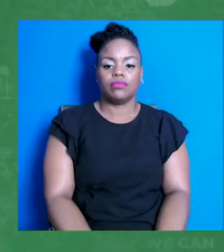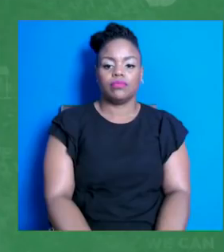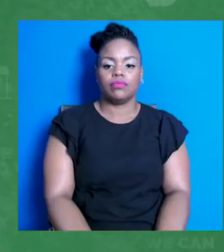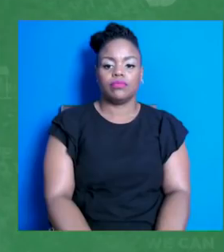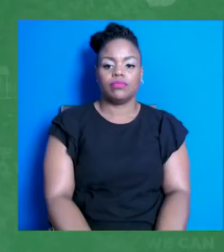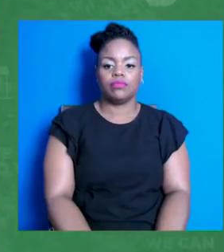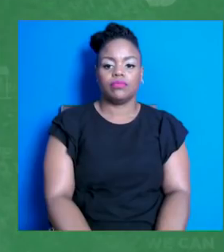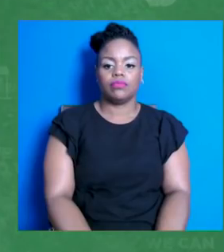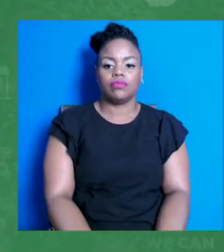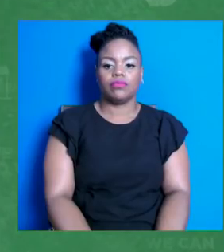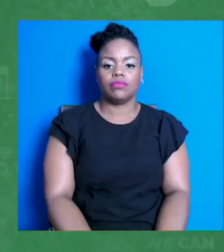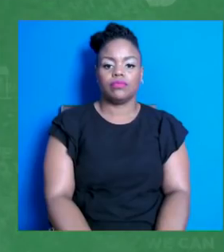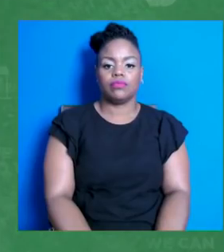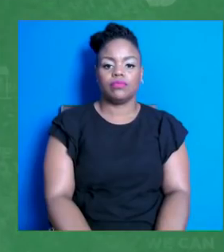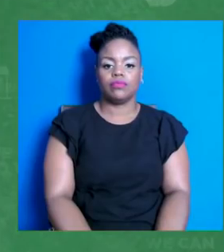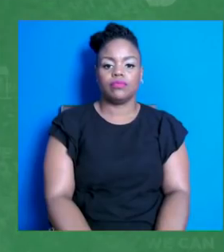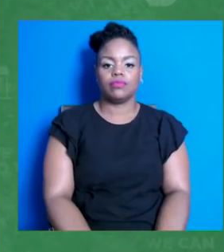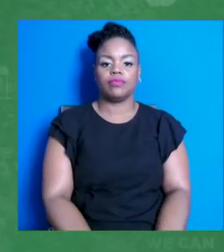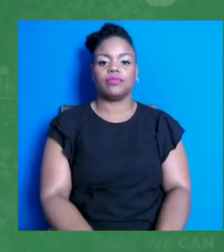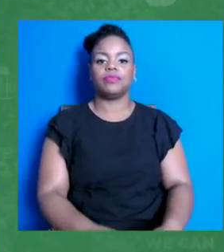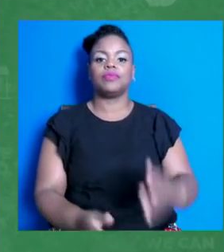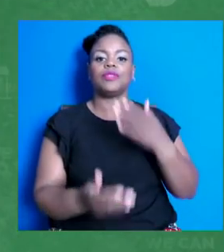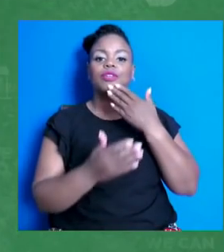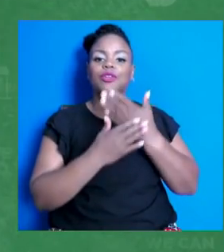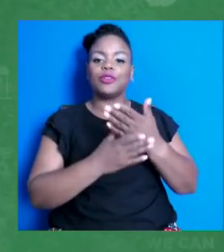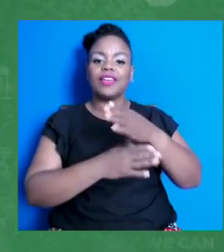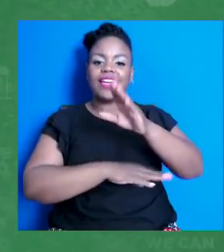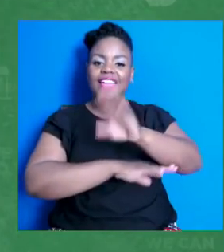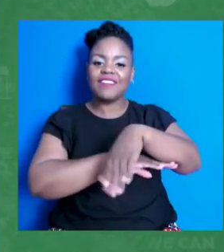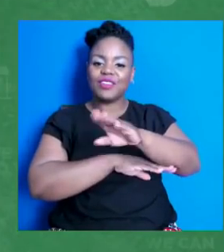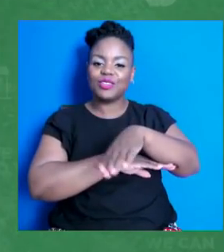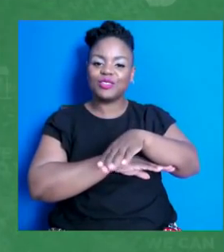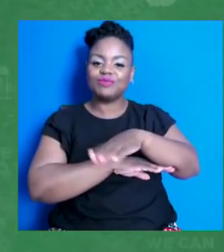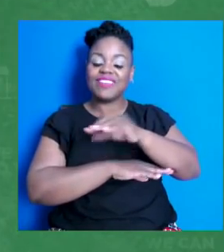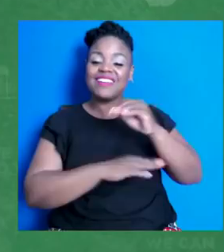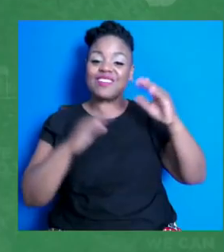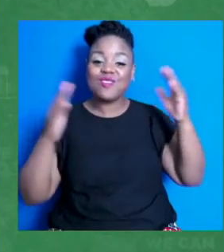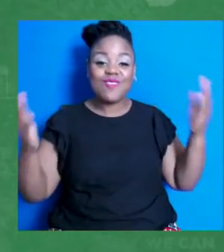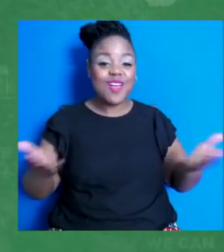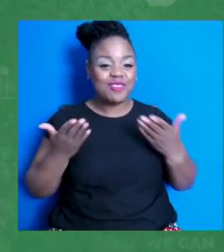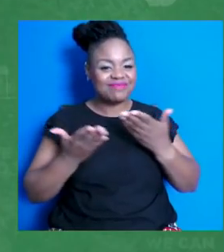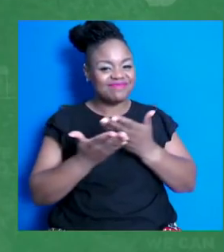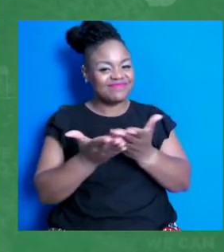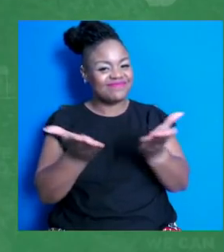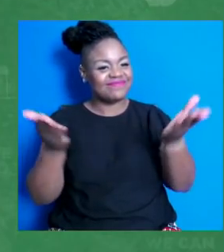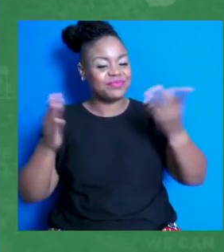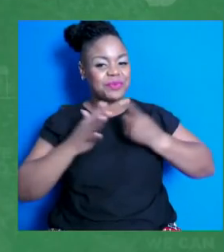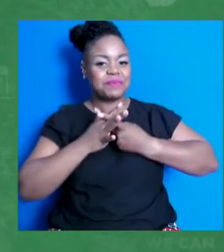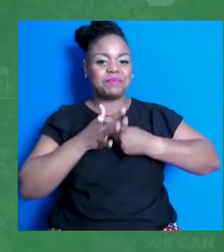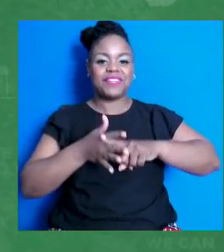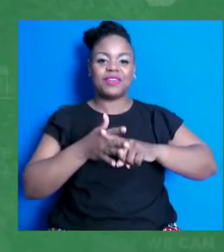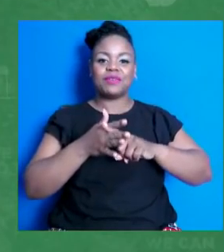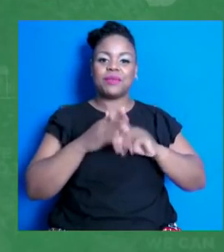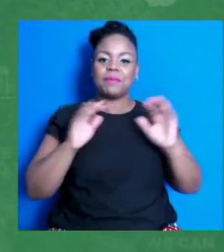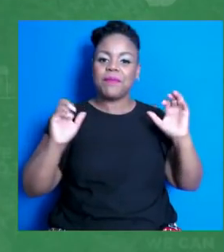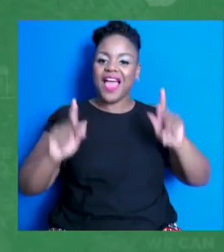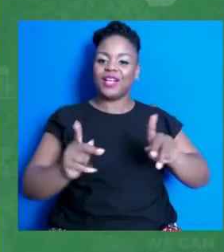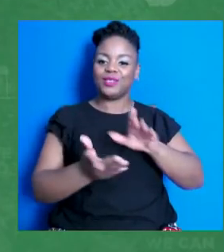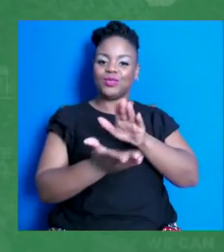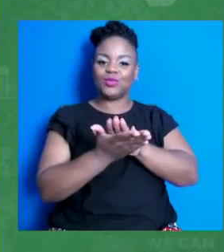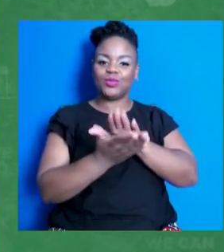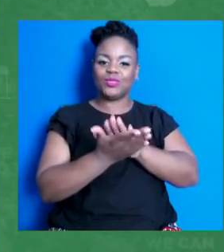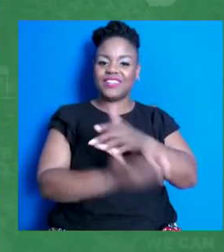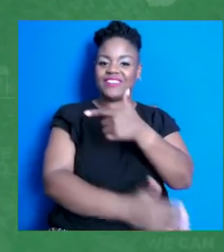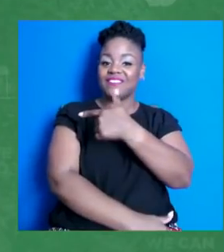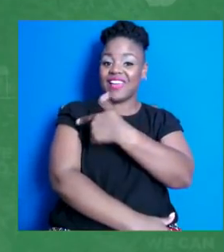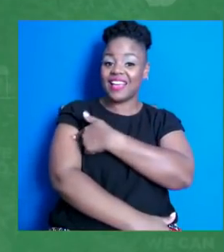Good afternoon and welcome everyone to our kickoff for the back to school vaccination week of action. My name